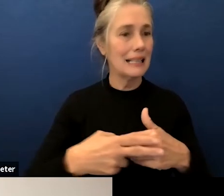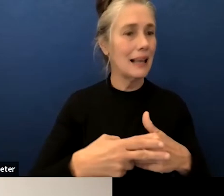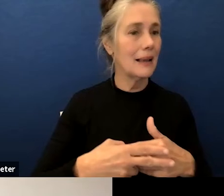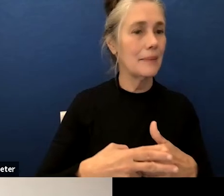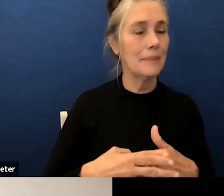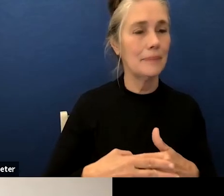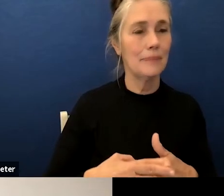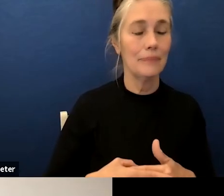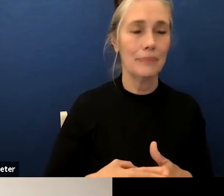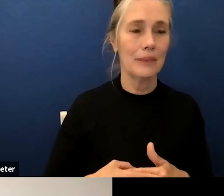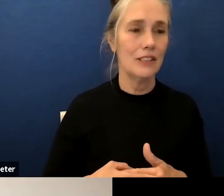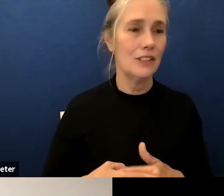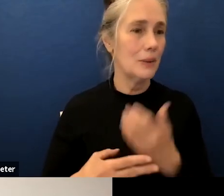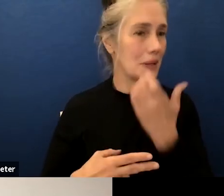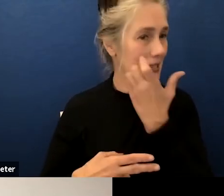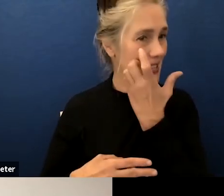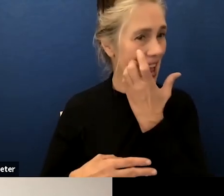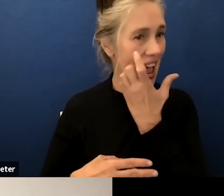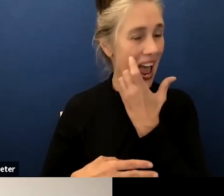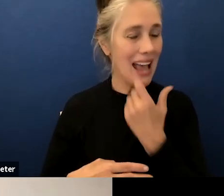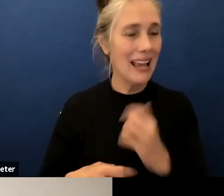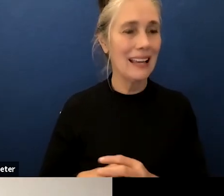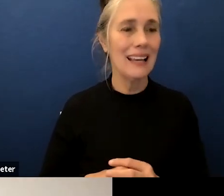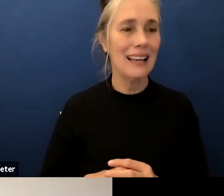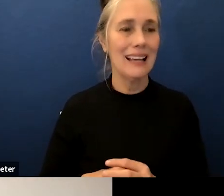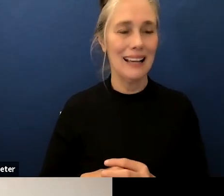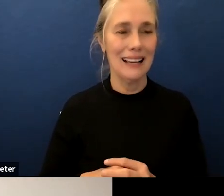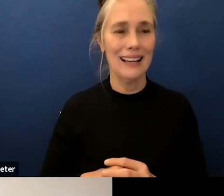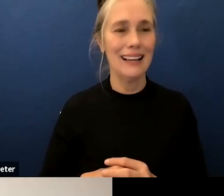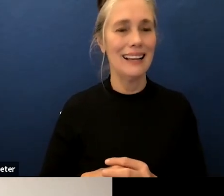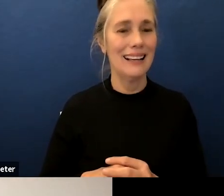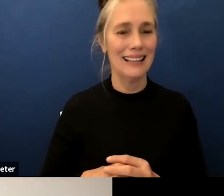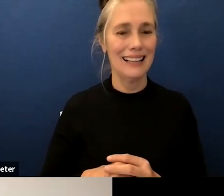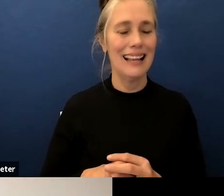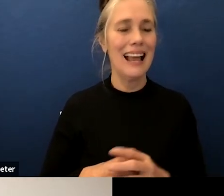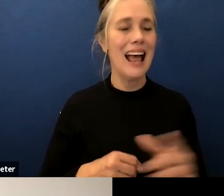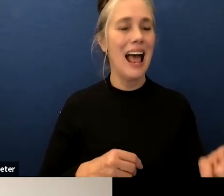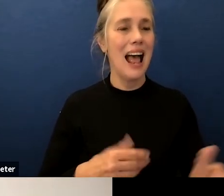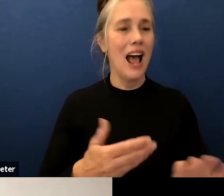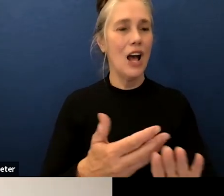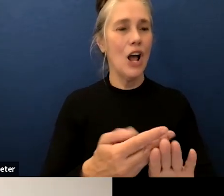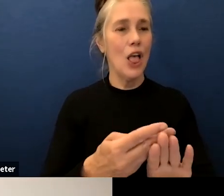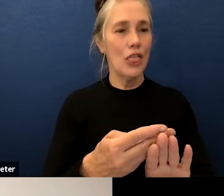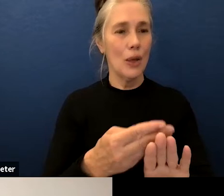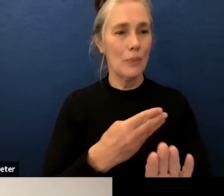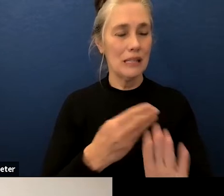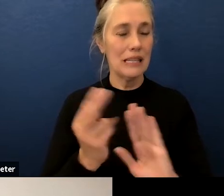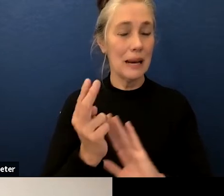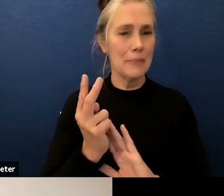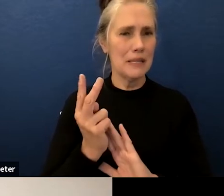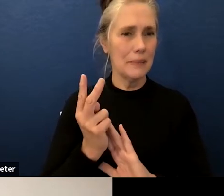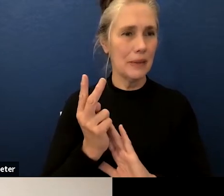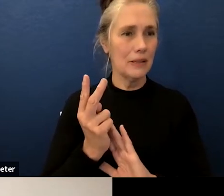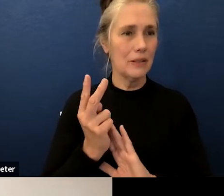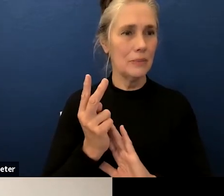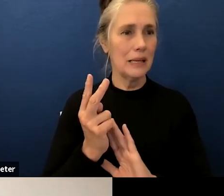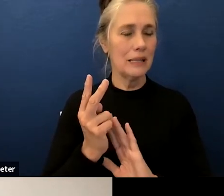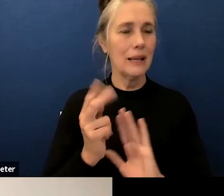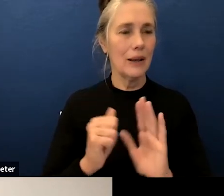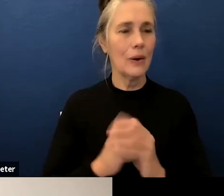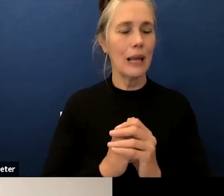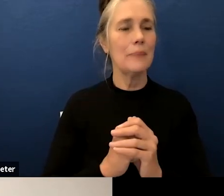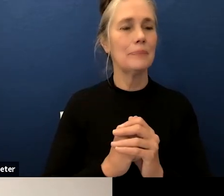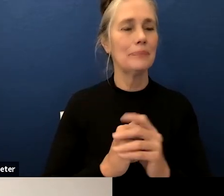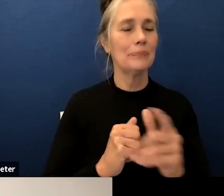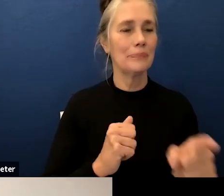with the previous slides the previous data on the slide you just saw in mind this